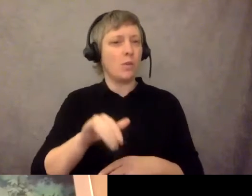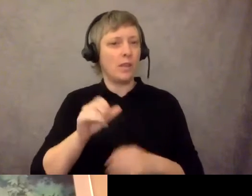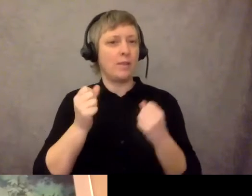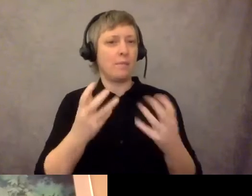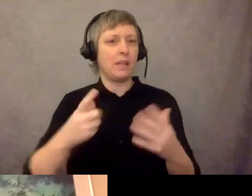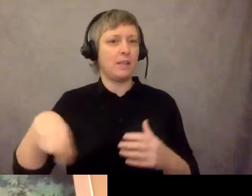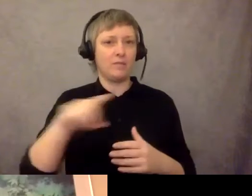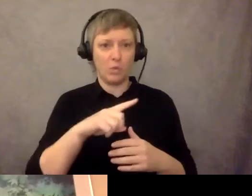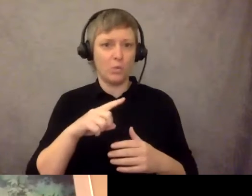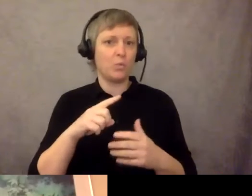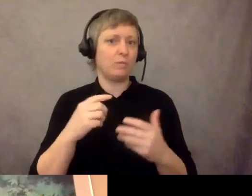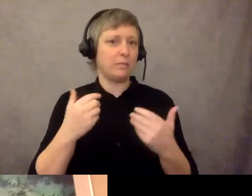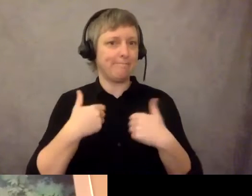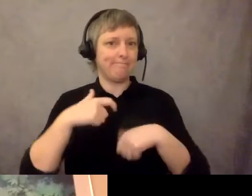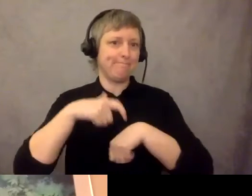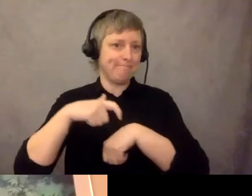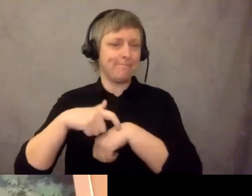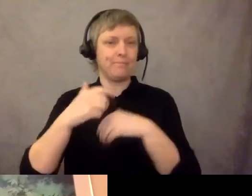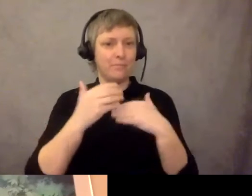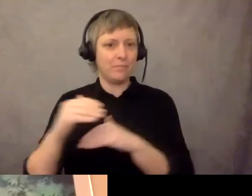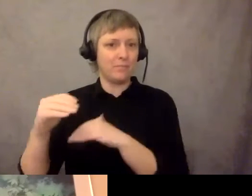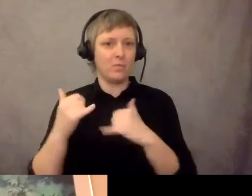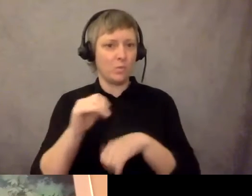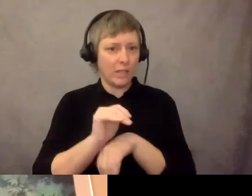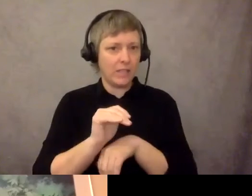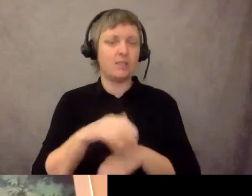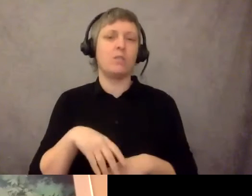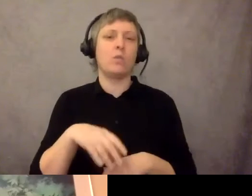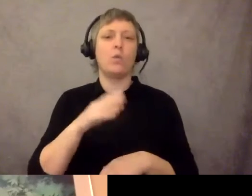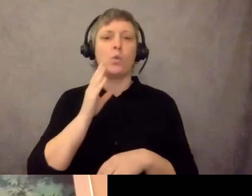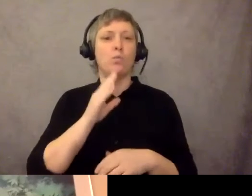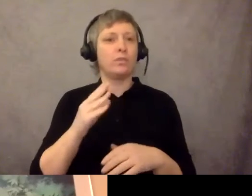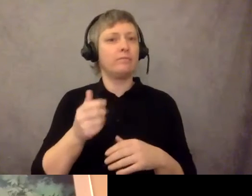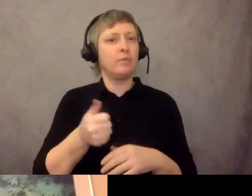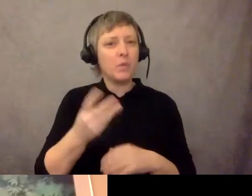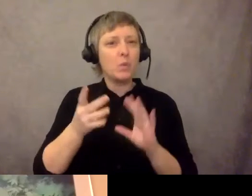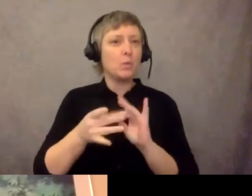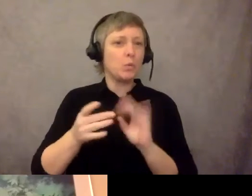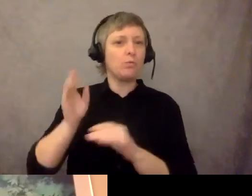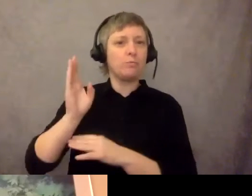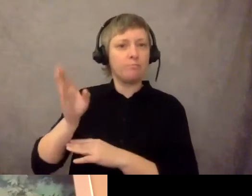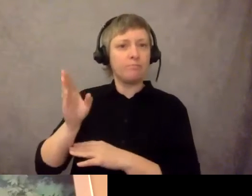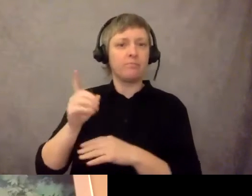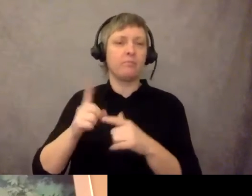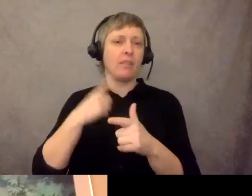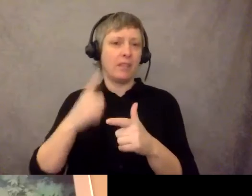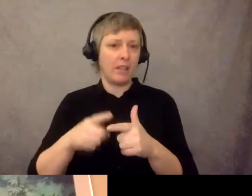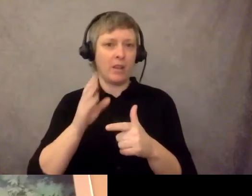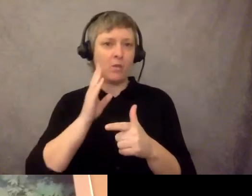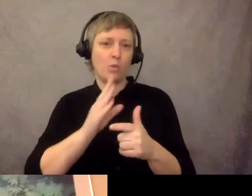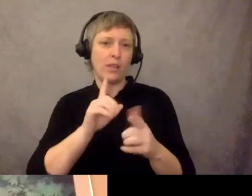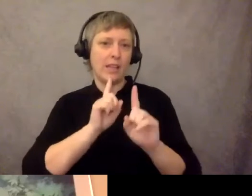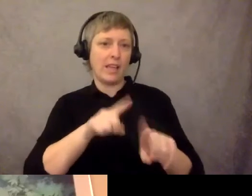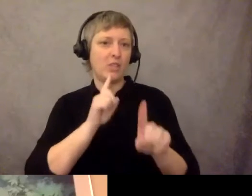remarks and may be able to take a few questions. We'll wrap right around 9pm. This will be recorded